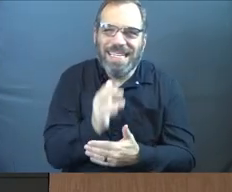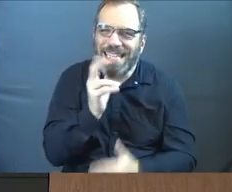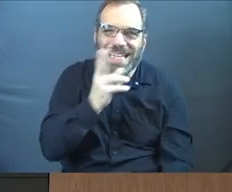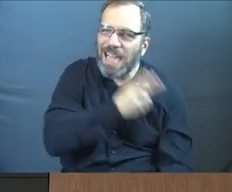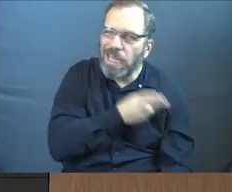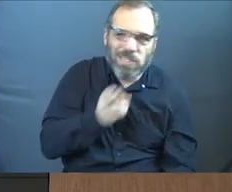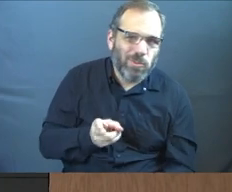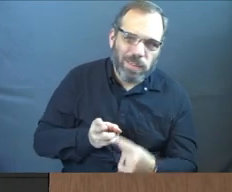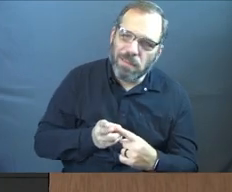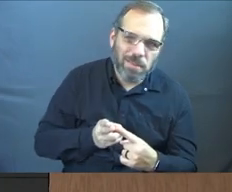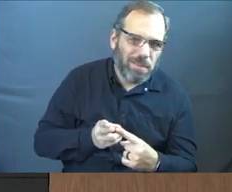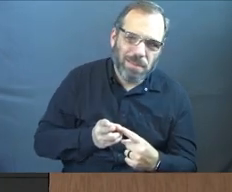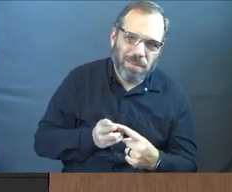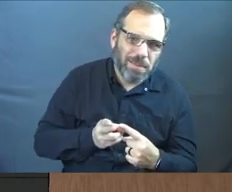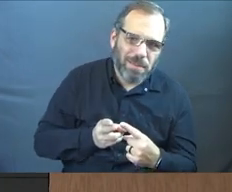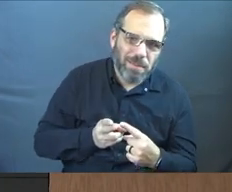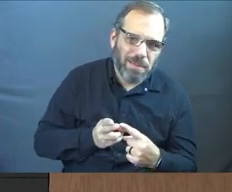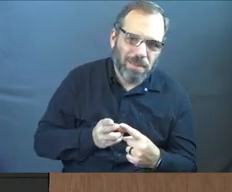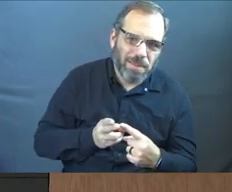historical.